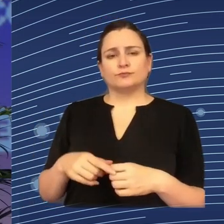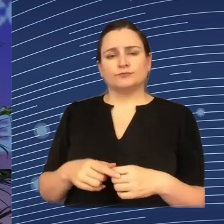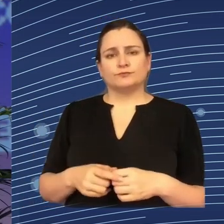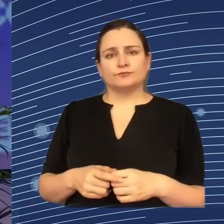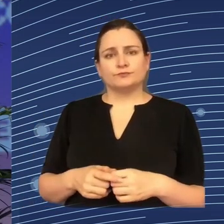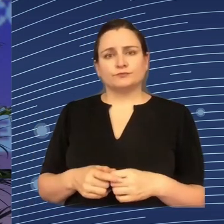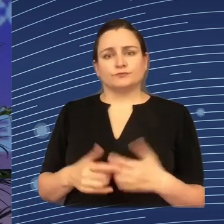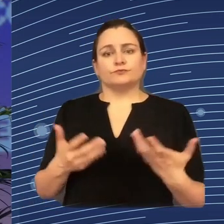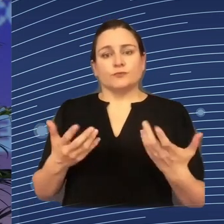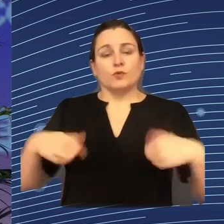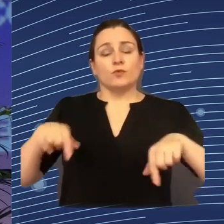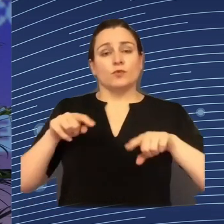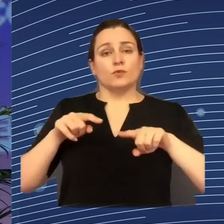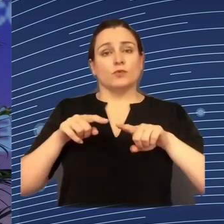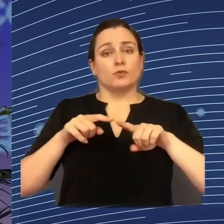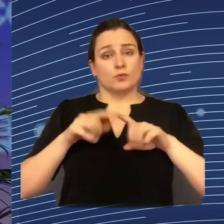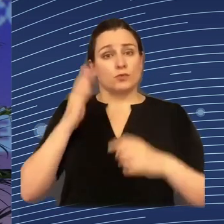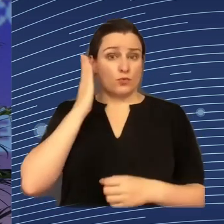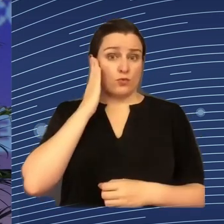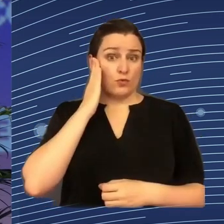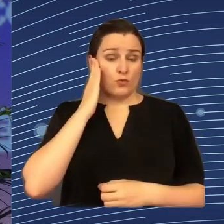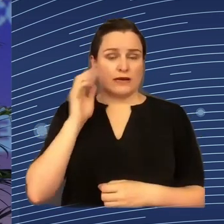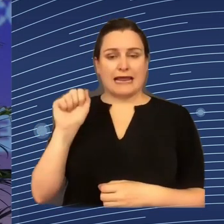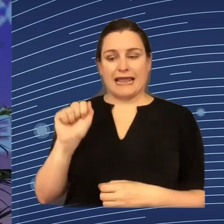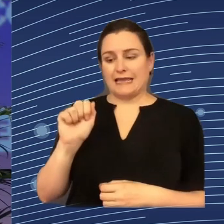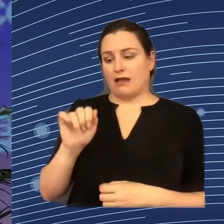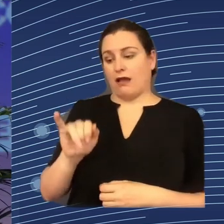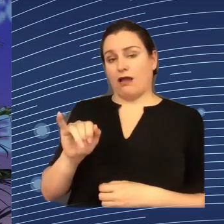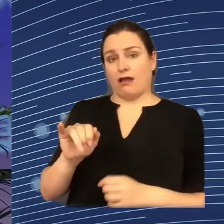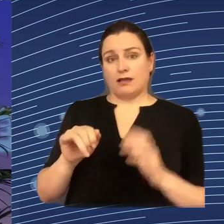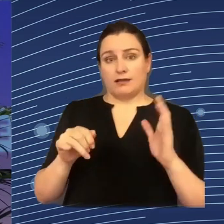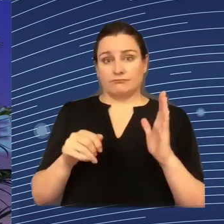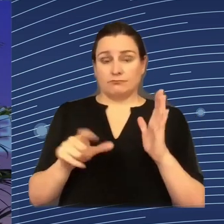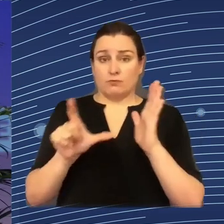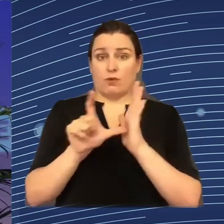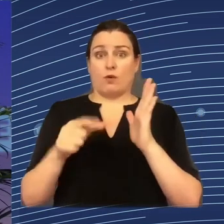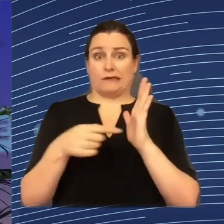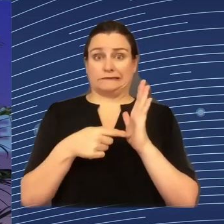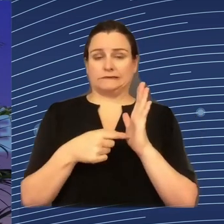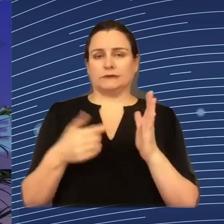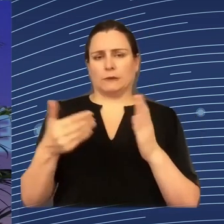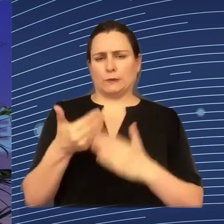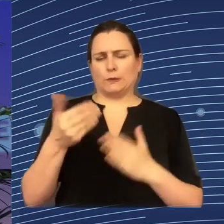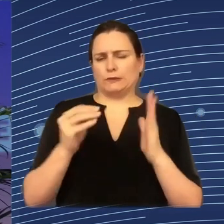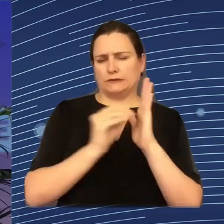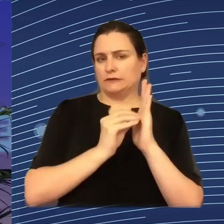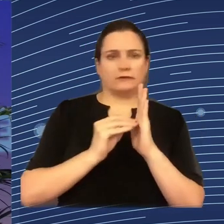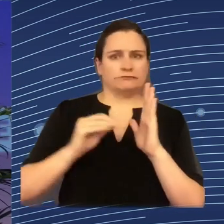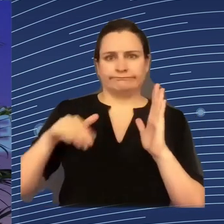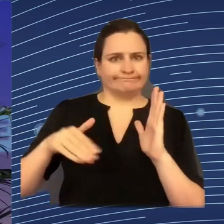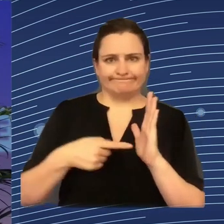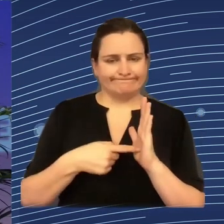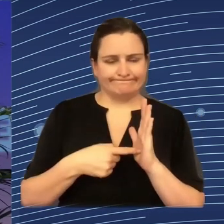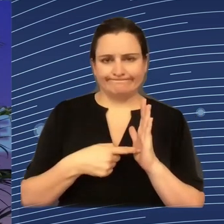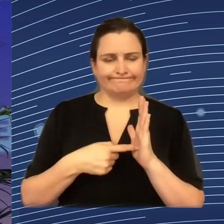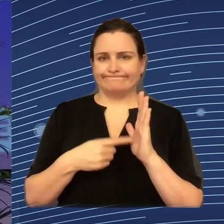We all know that there is a pending debate on the AI Act. It's not a social legislation. So, that's the